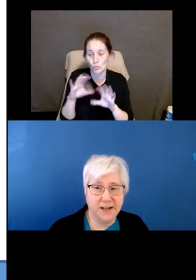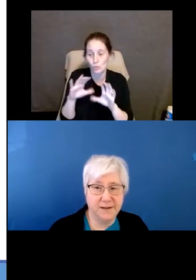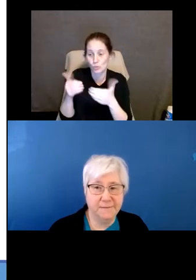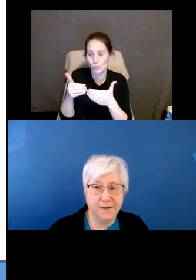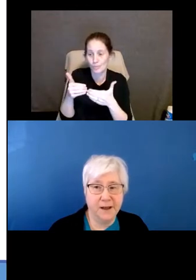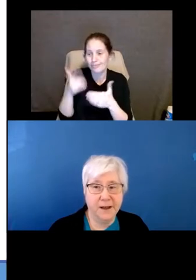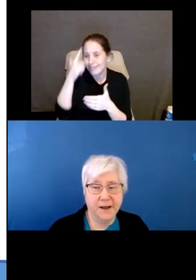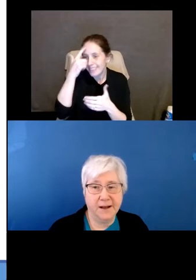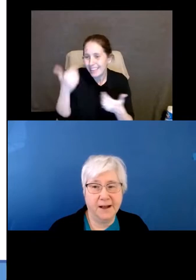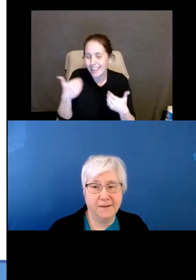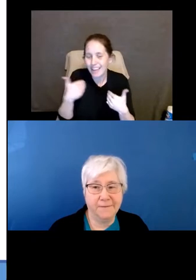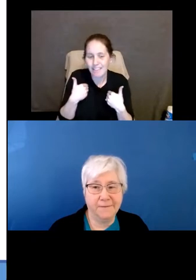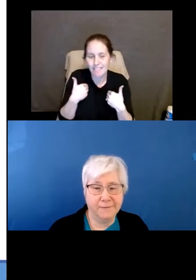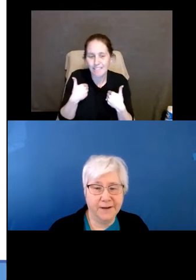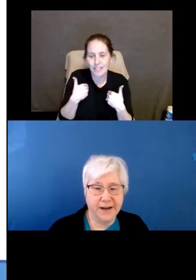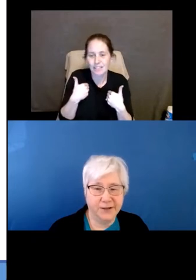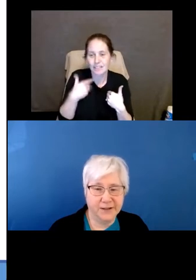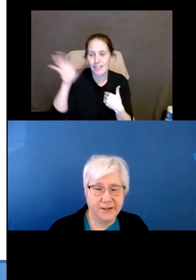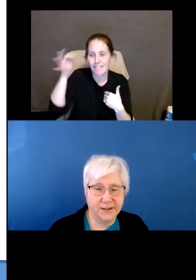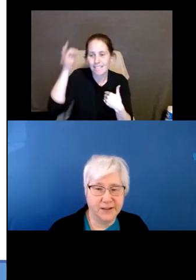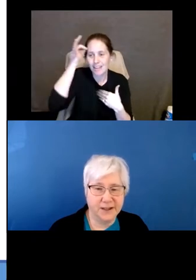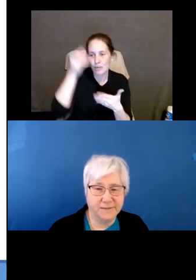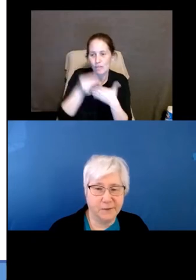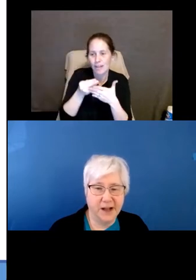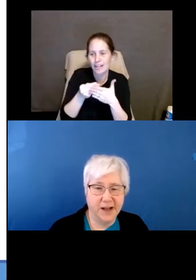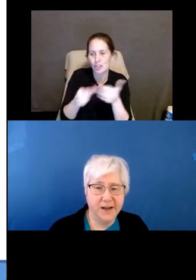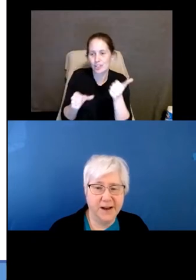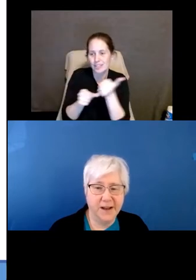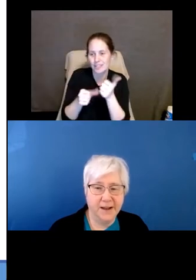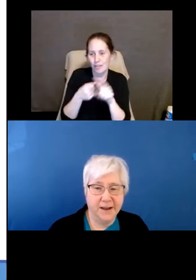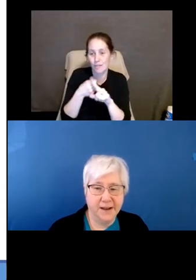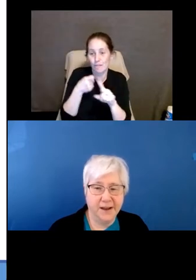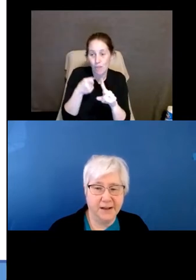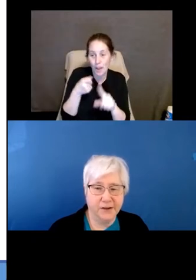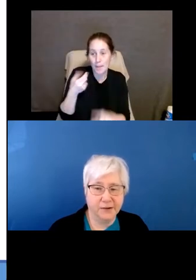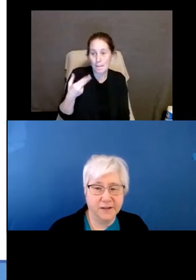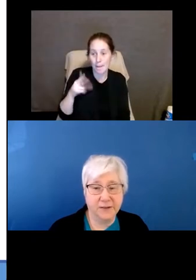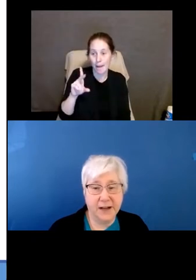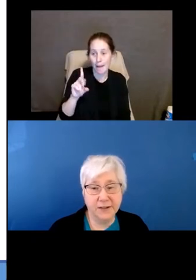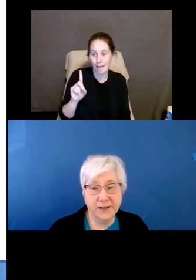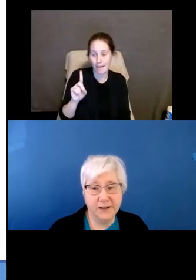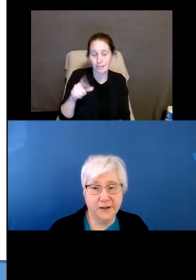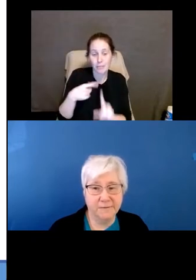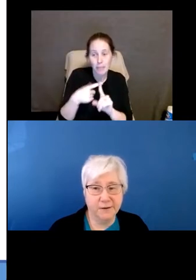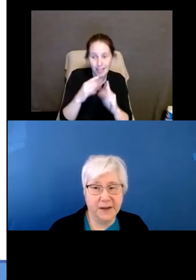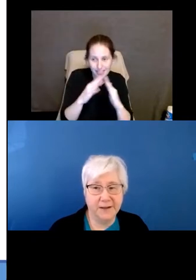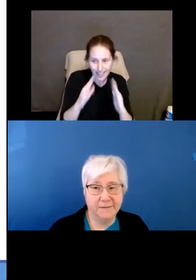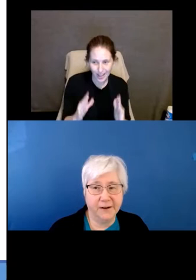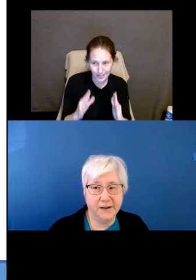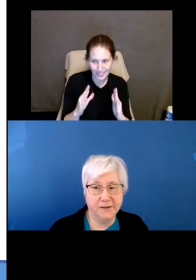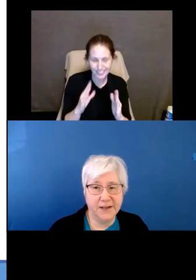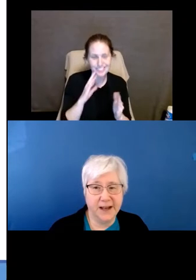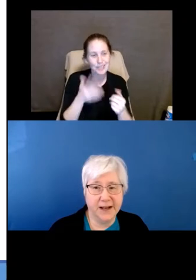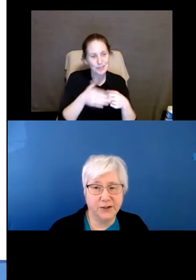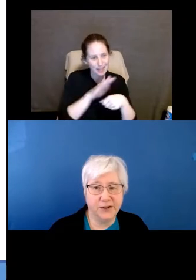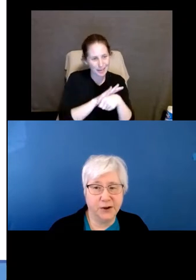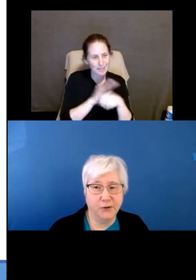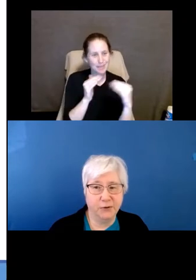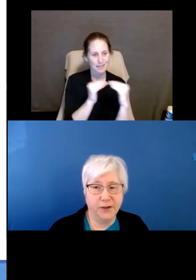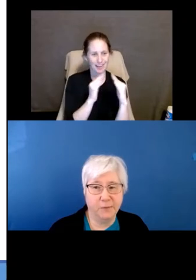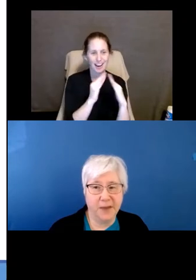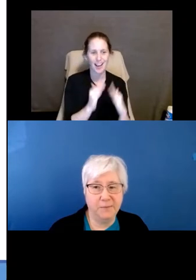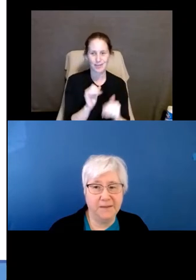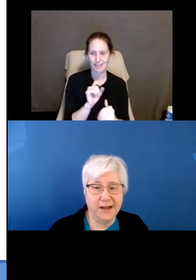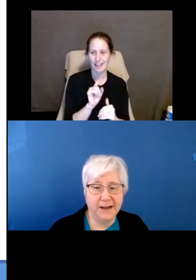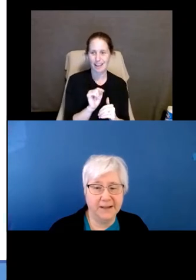receive federal financial assistance from HUD, and they're also housing. They're covered by the Fair Housing Act, so